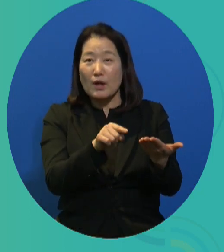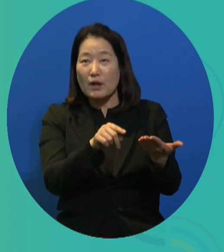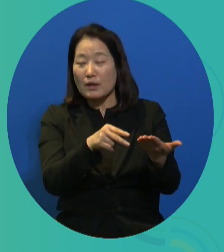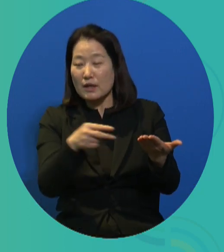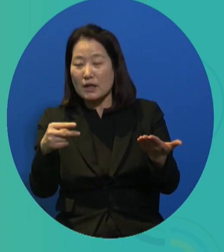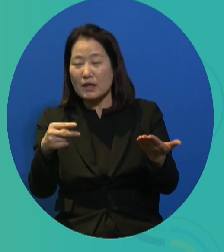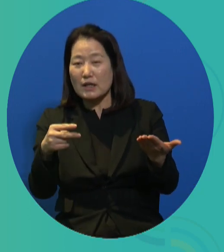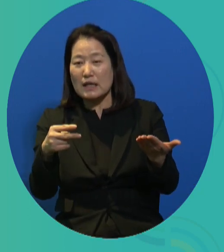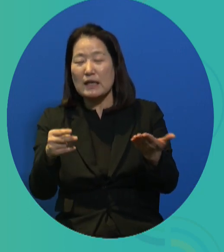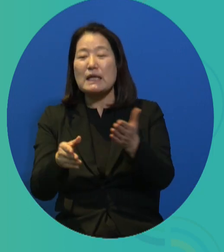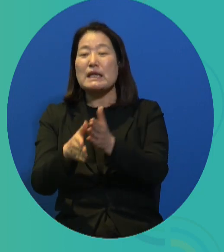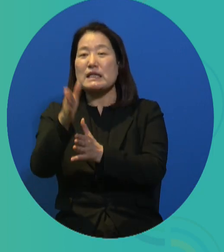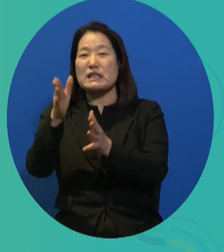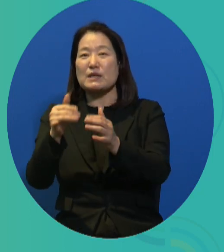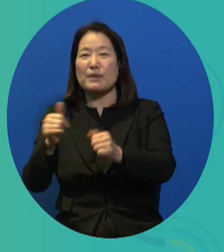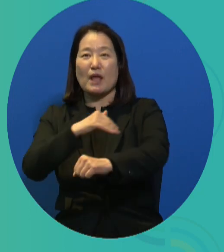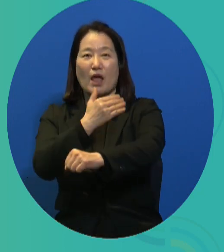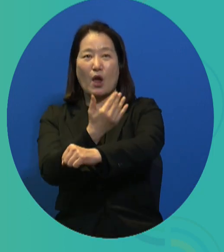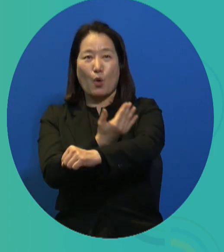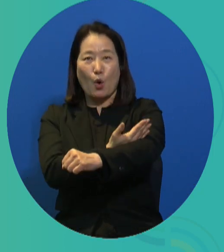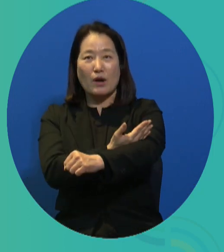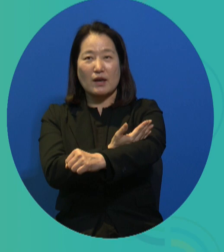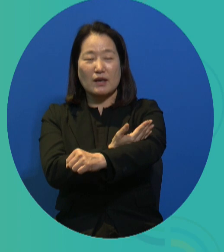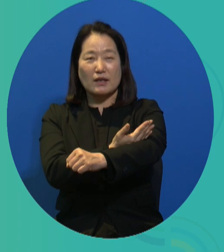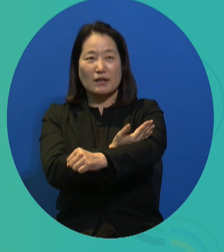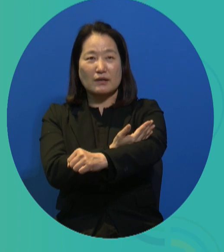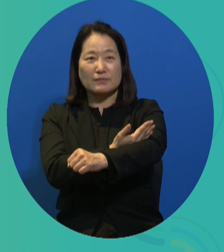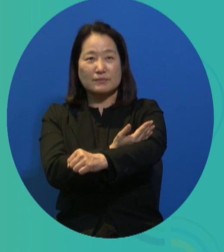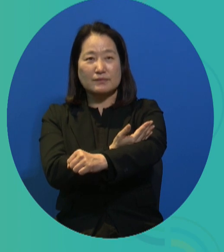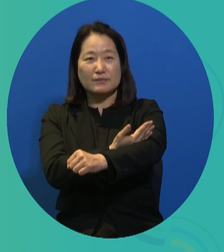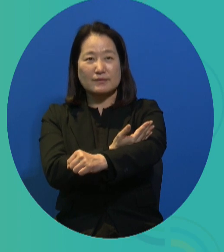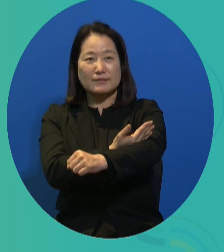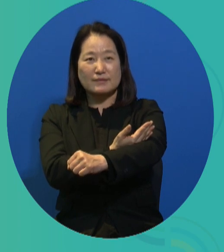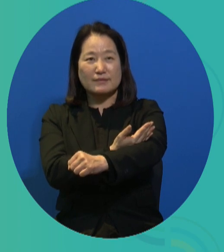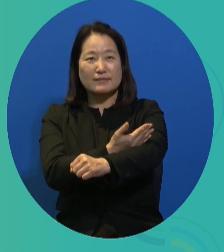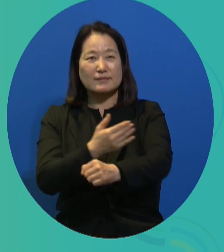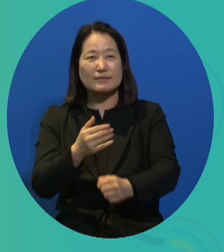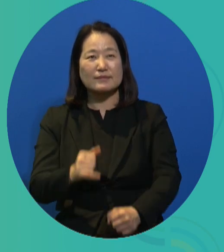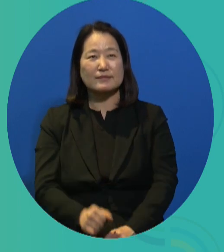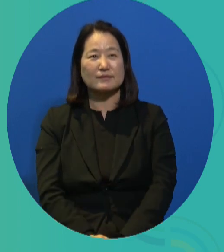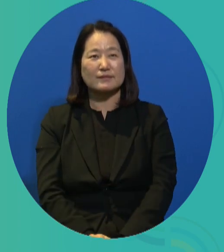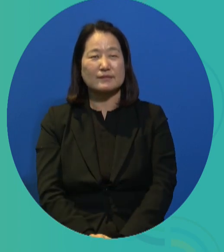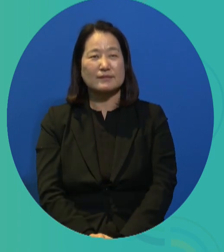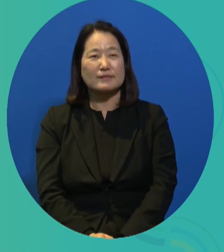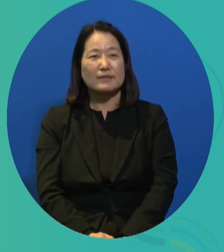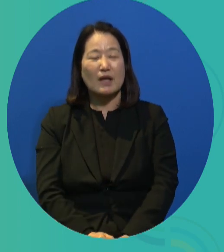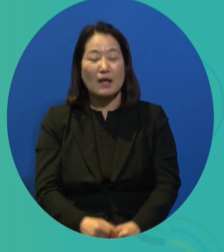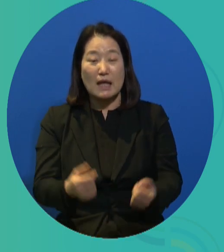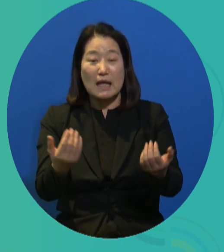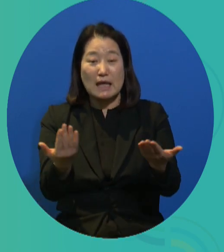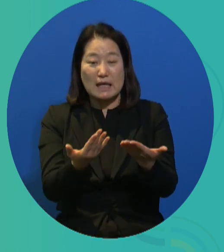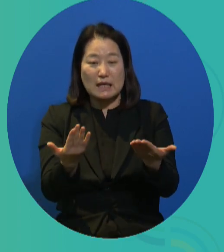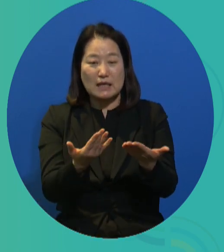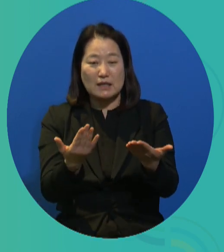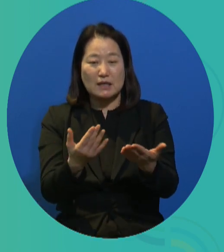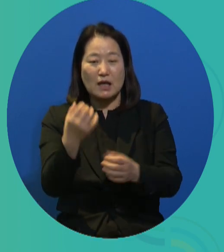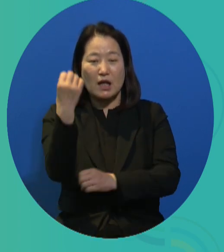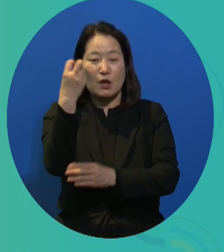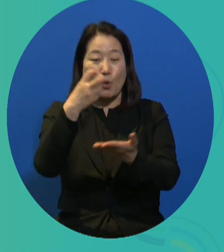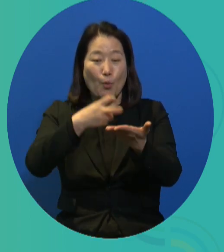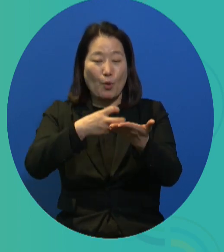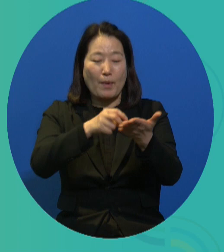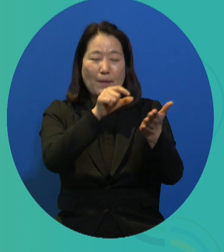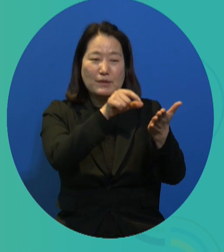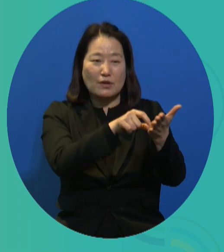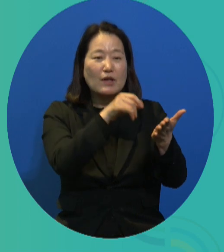Because work is a right and a duty and it has to be guaranteed by the state. This is what is in line